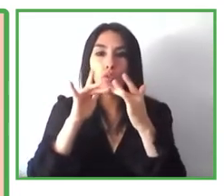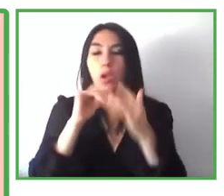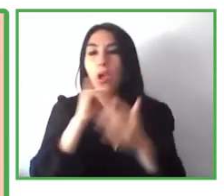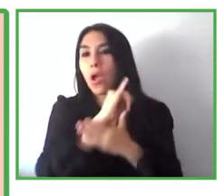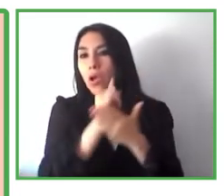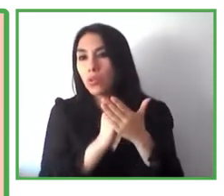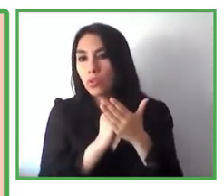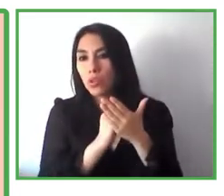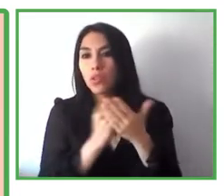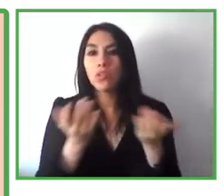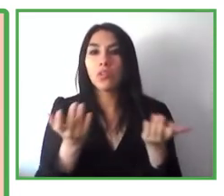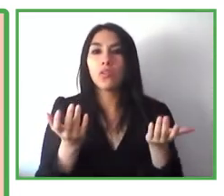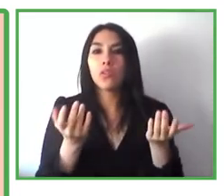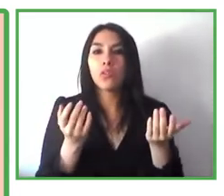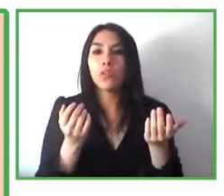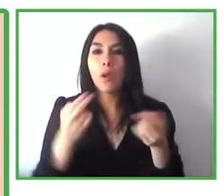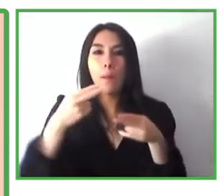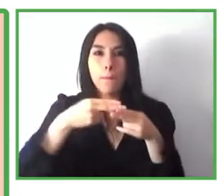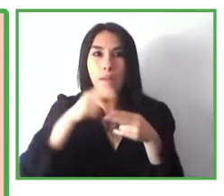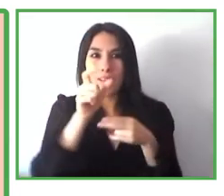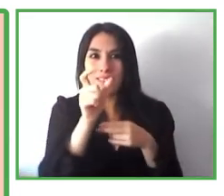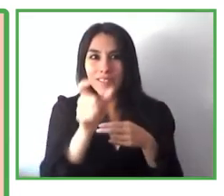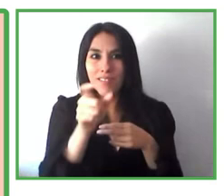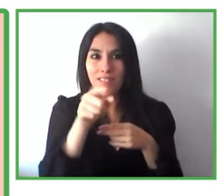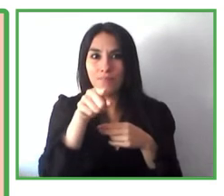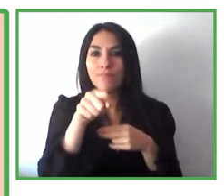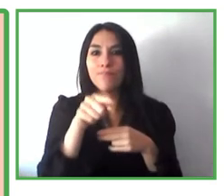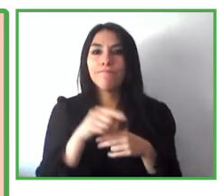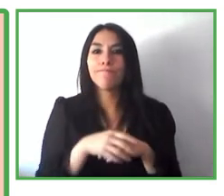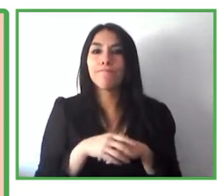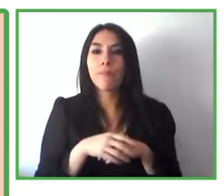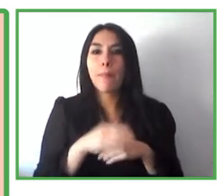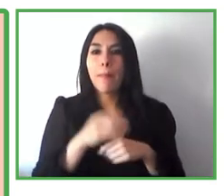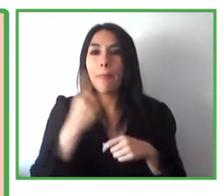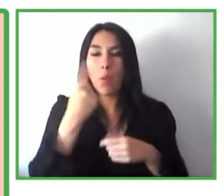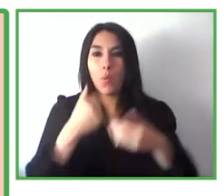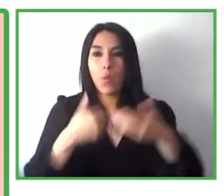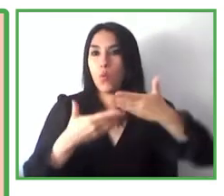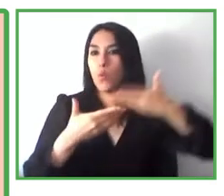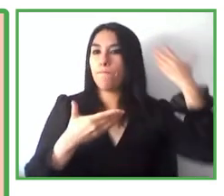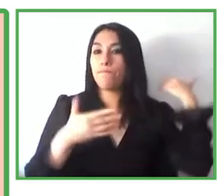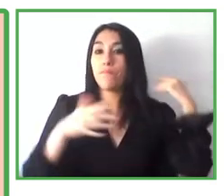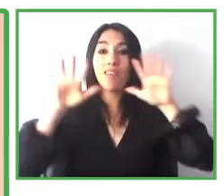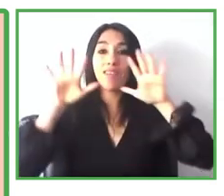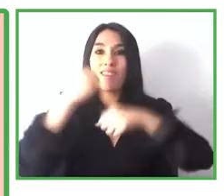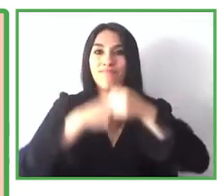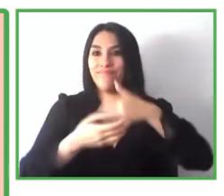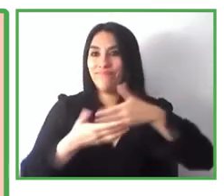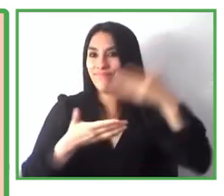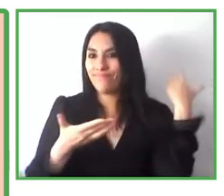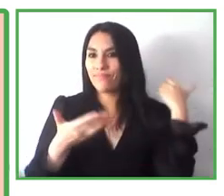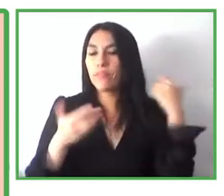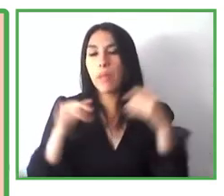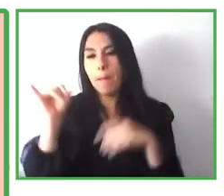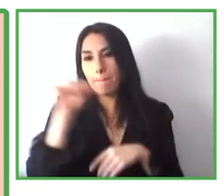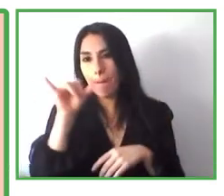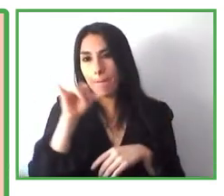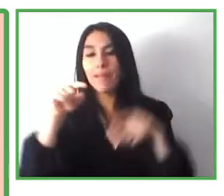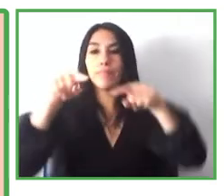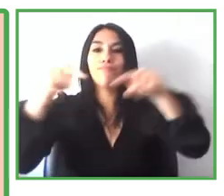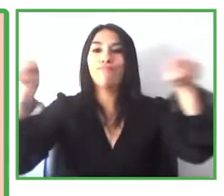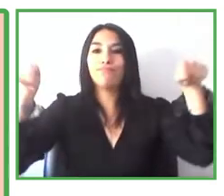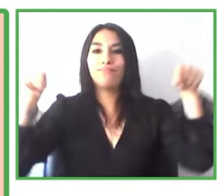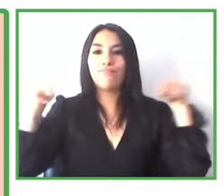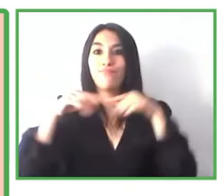is a very well known methodology and has been in the last decade in different sectors. And by which we put in the same